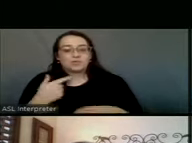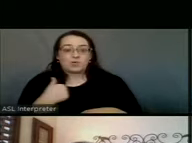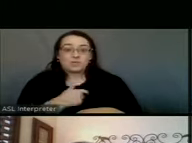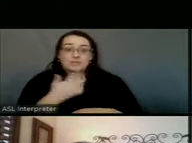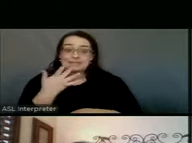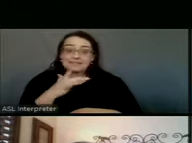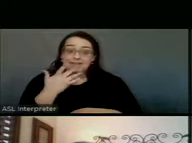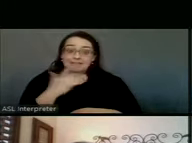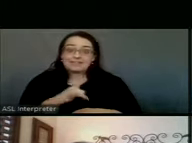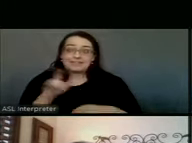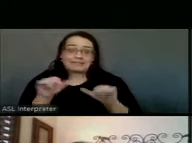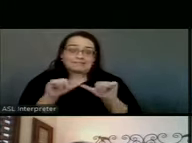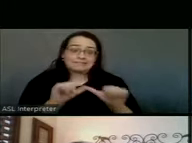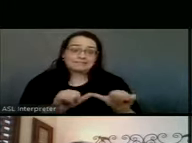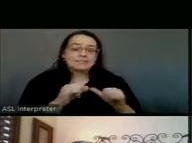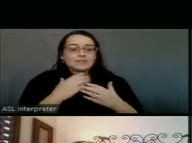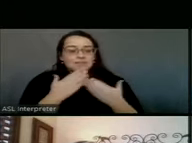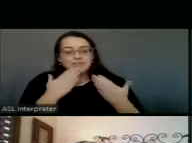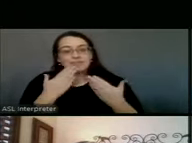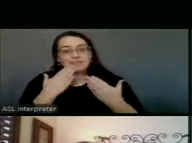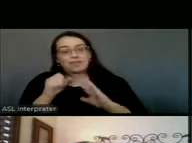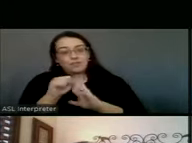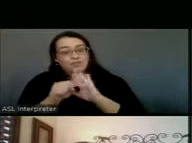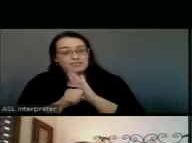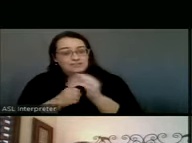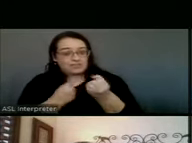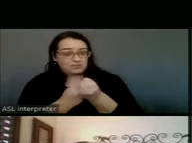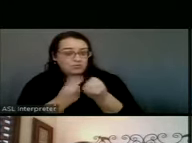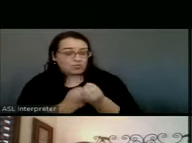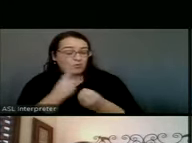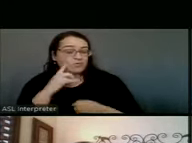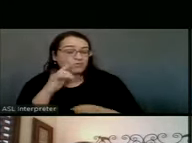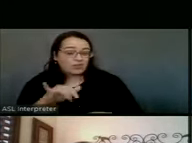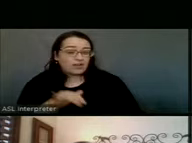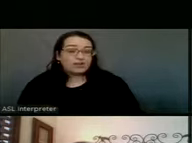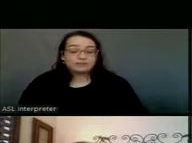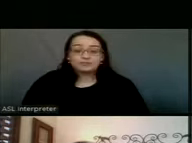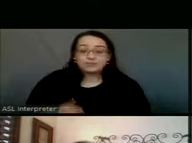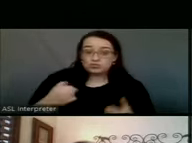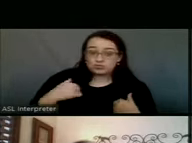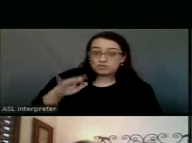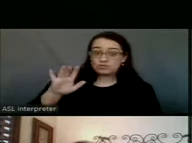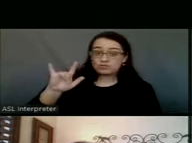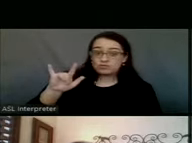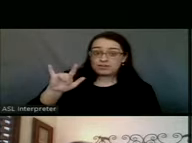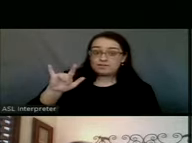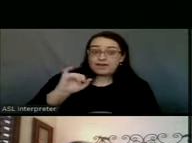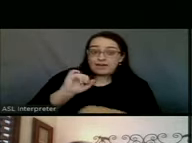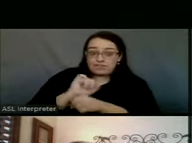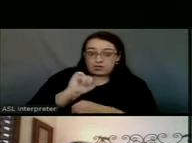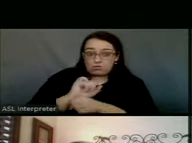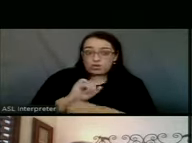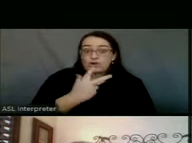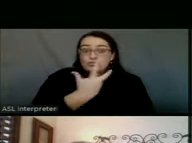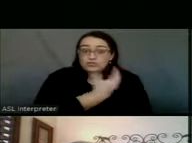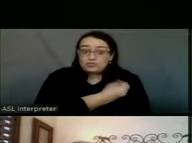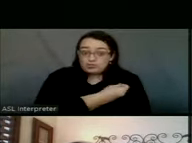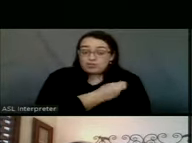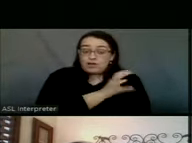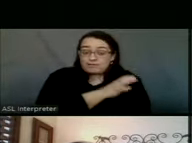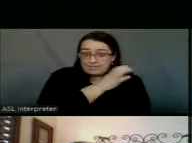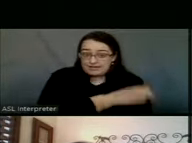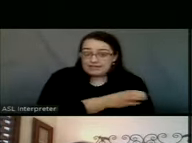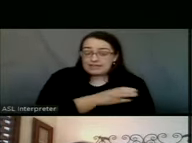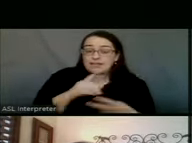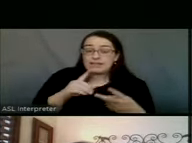fortunate and we really appreciate the state's support in that area. So you've got 25 that work the vaccination clinic, and then